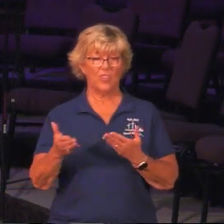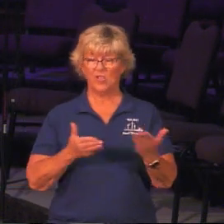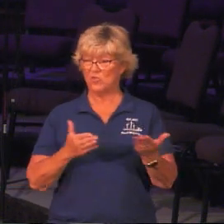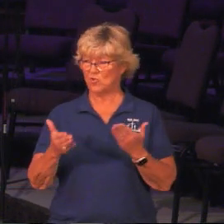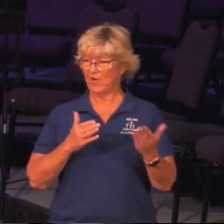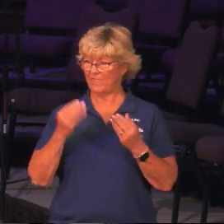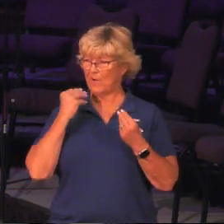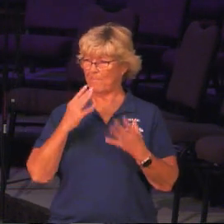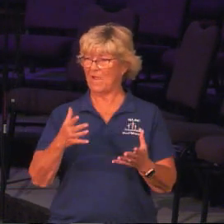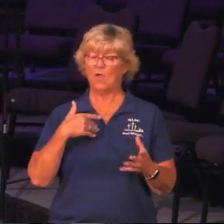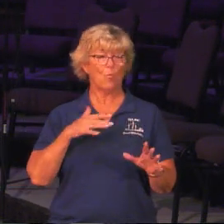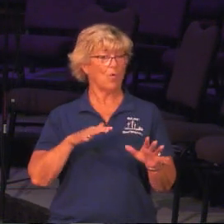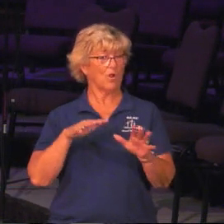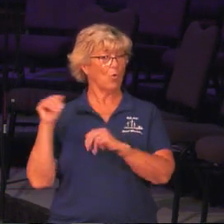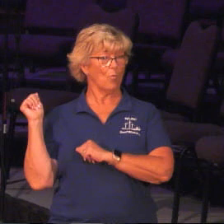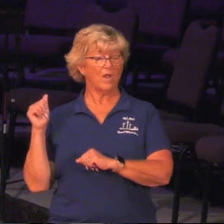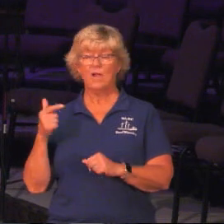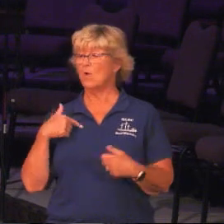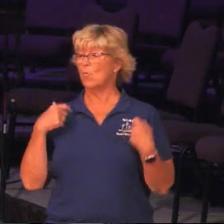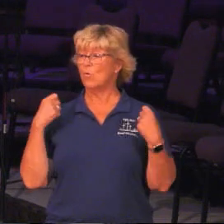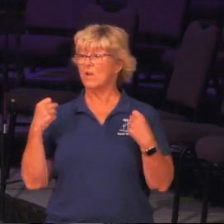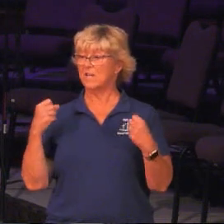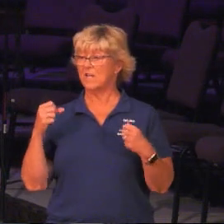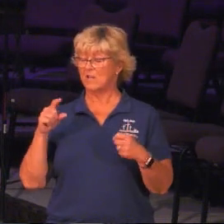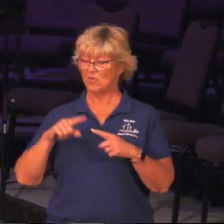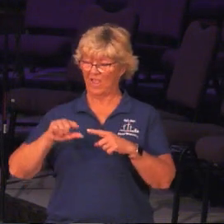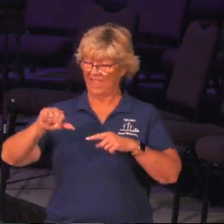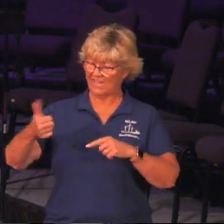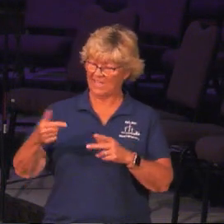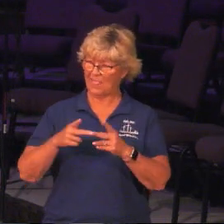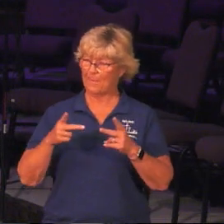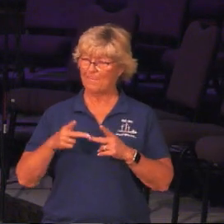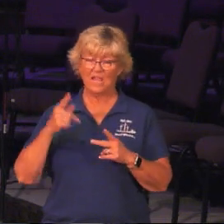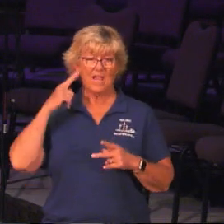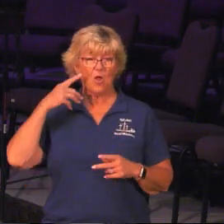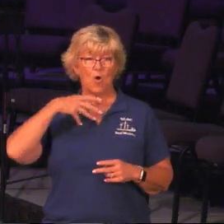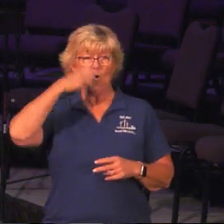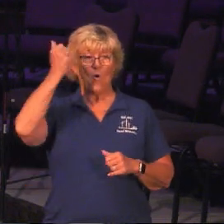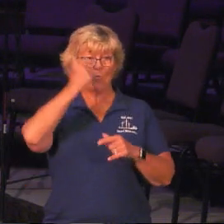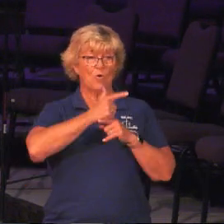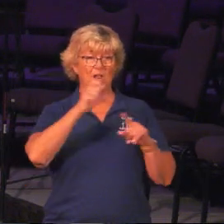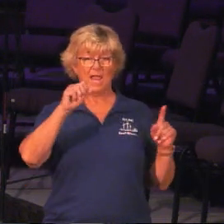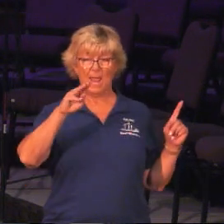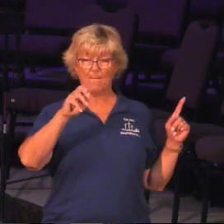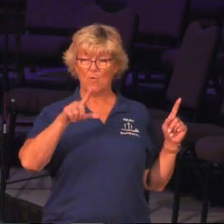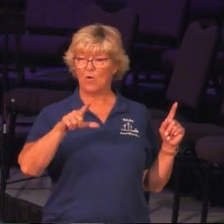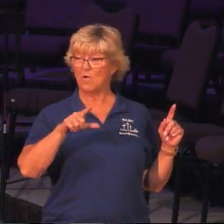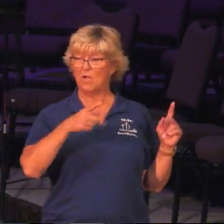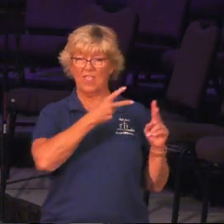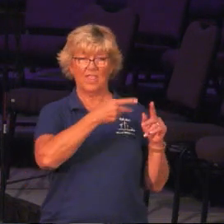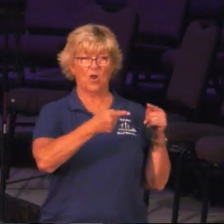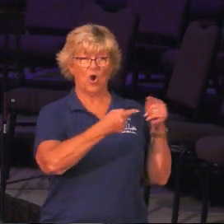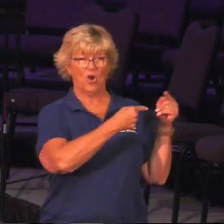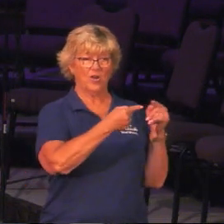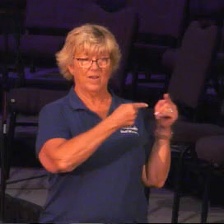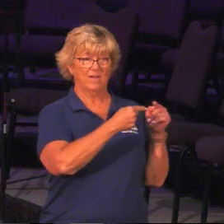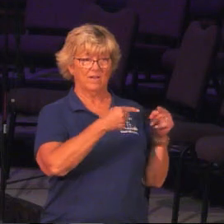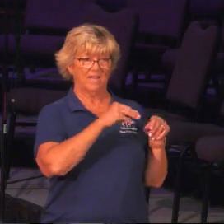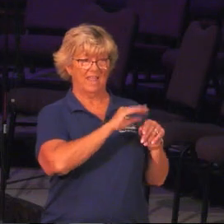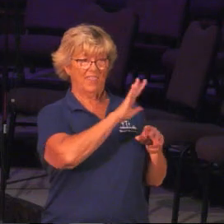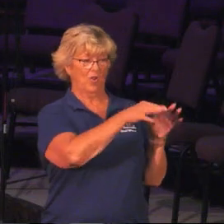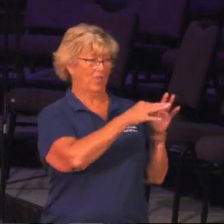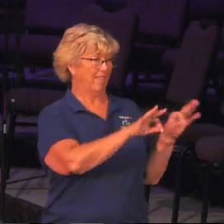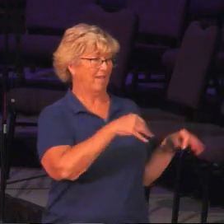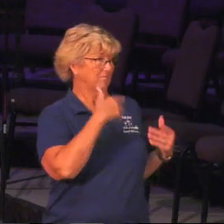quick, we're out of there, but now we're driving to the 10th stop, and I hear older brother Samuel and younger brother Johnny, they're arguing in Tamil their language,